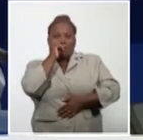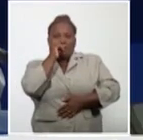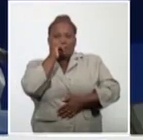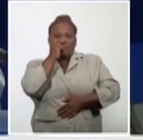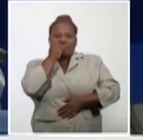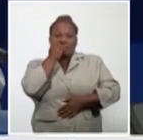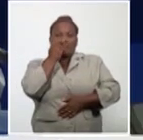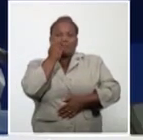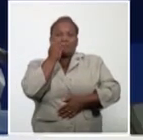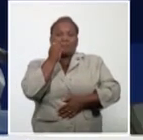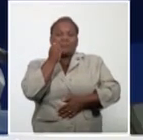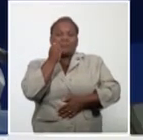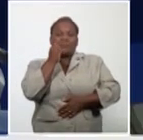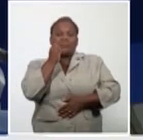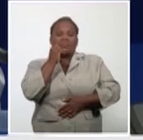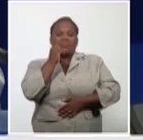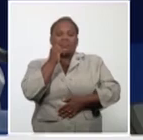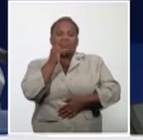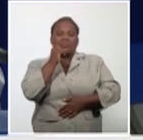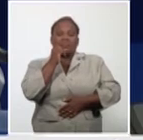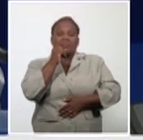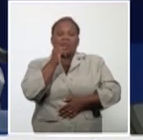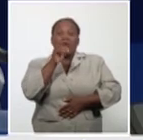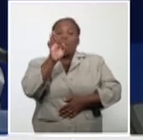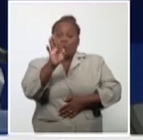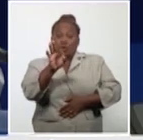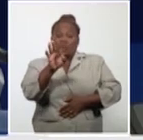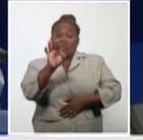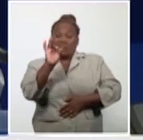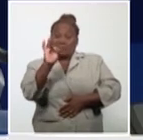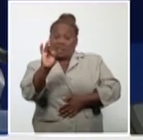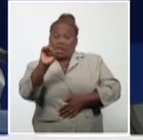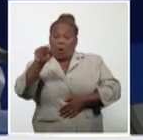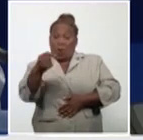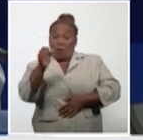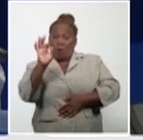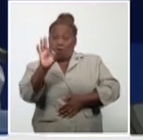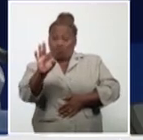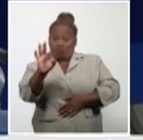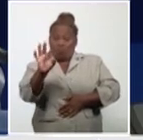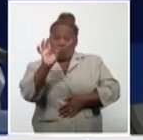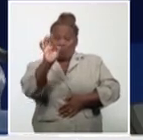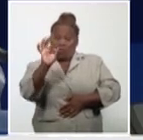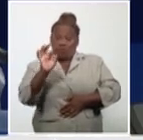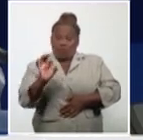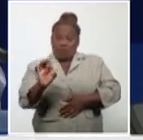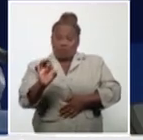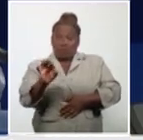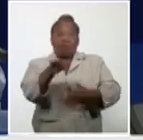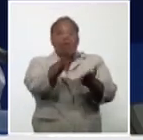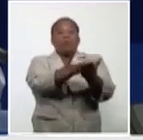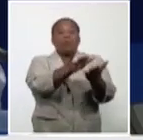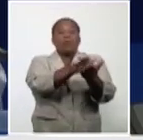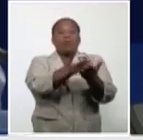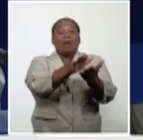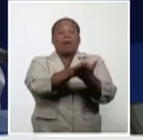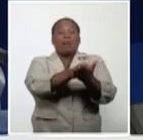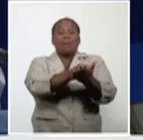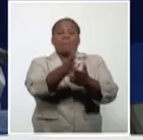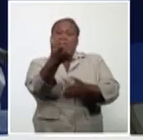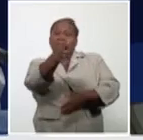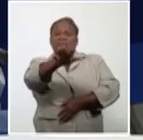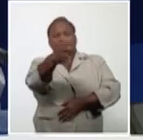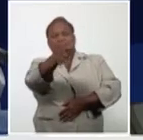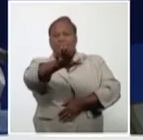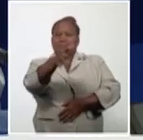87.8 percent. And in the accumulated number,